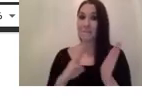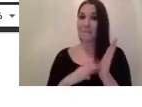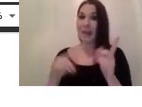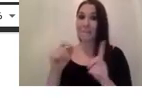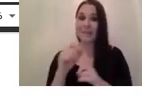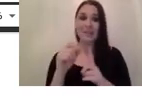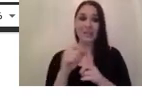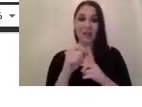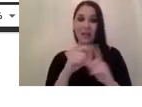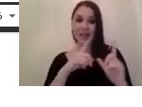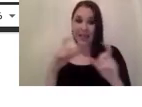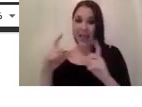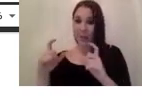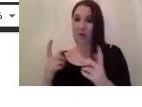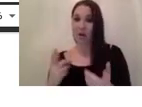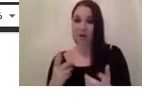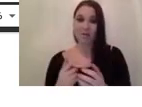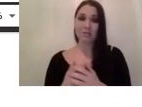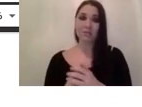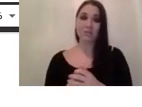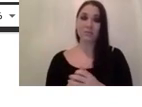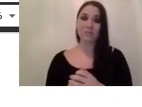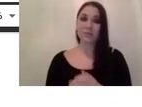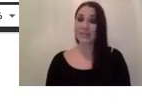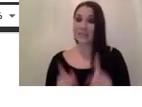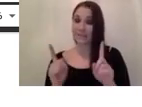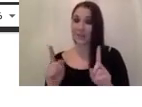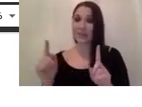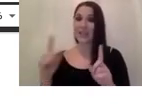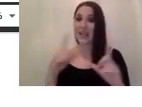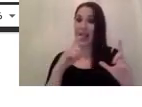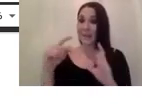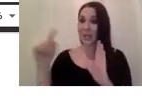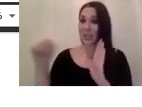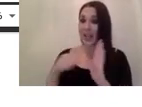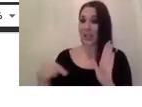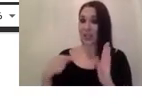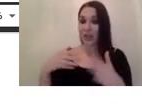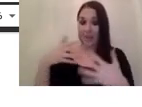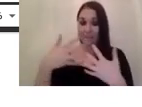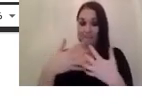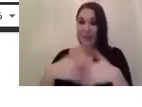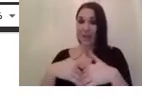megapixel uh image sensor in a machine in a machine vision camera